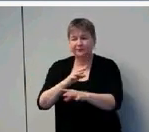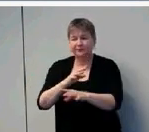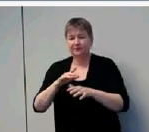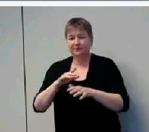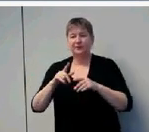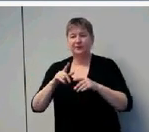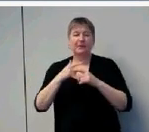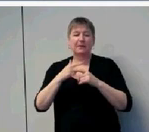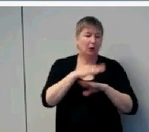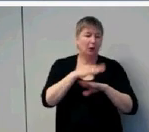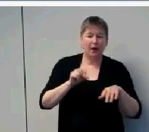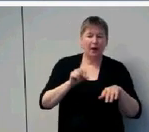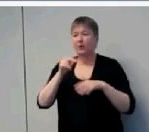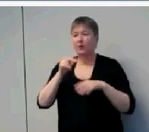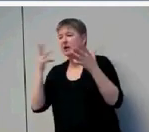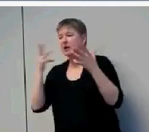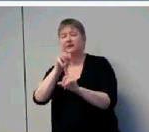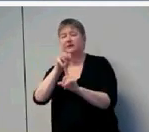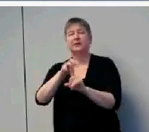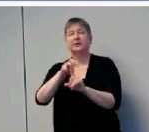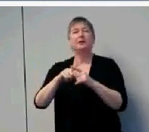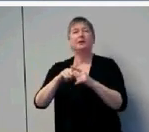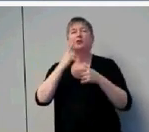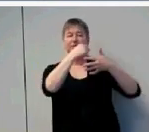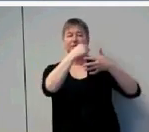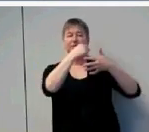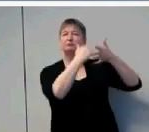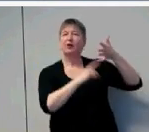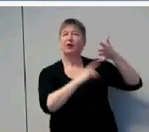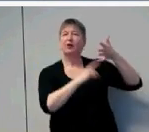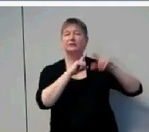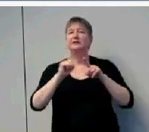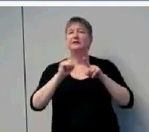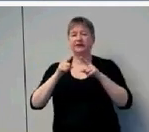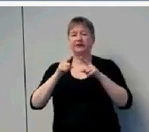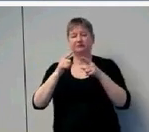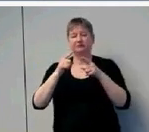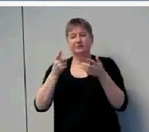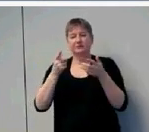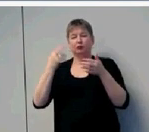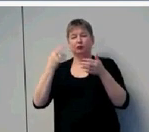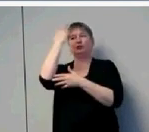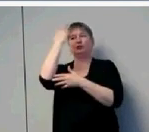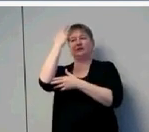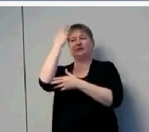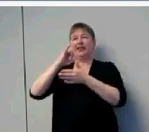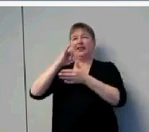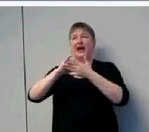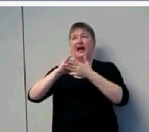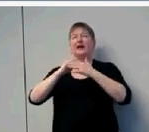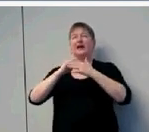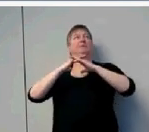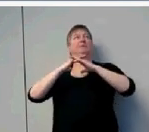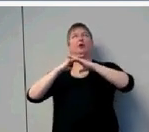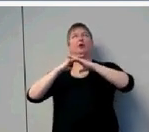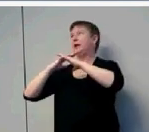may be impacting both the quality and quantity of the child's access to spoken language. And